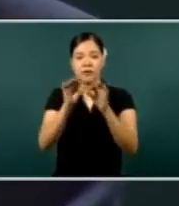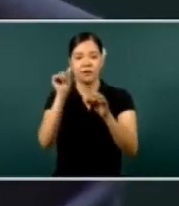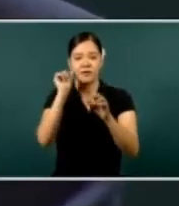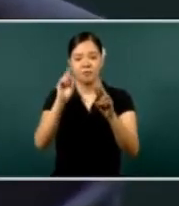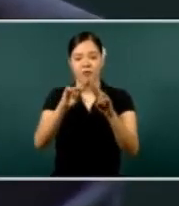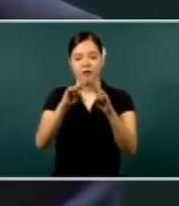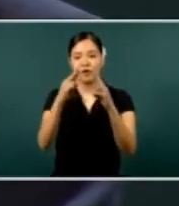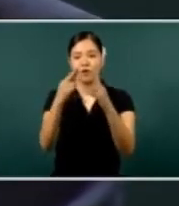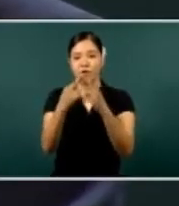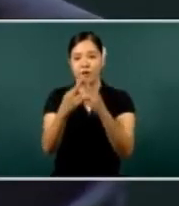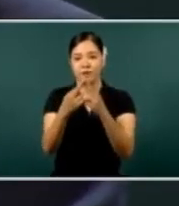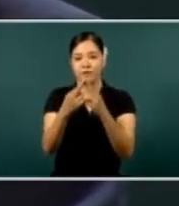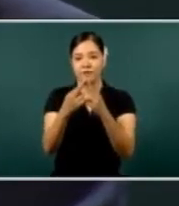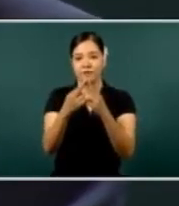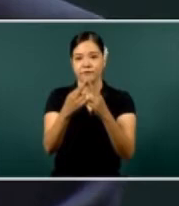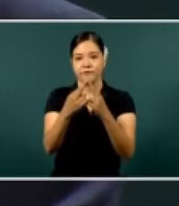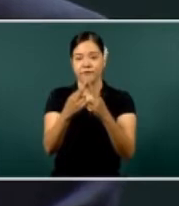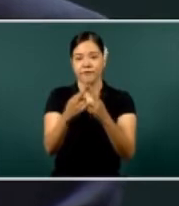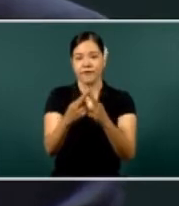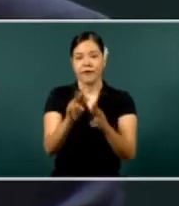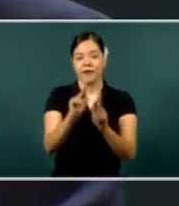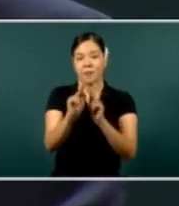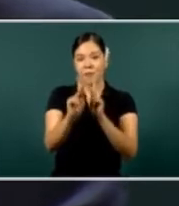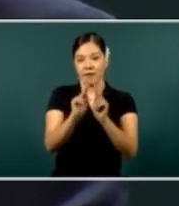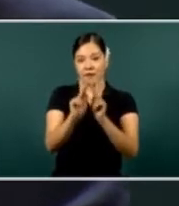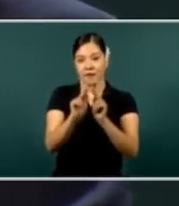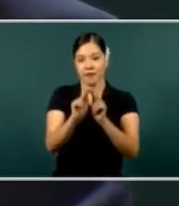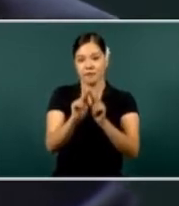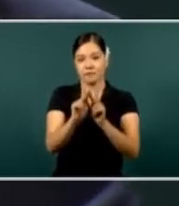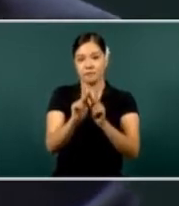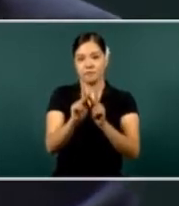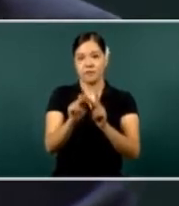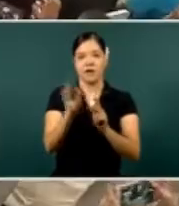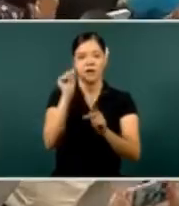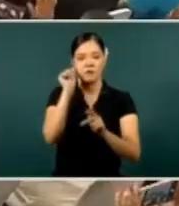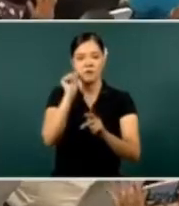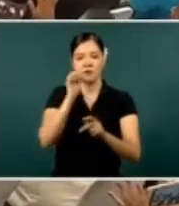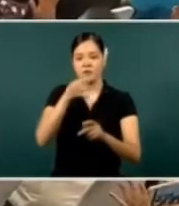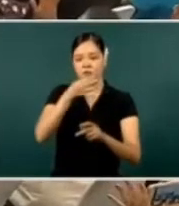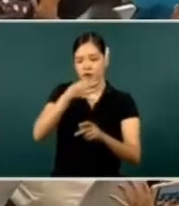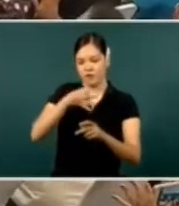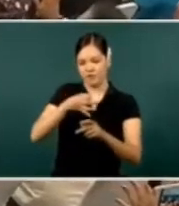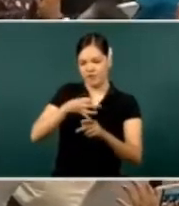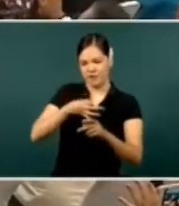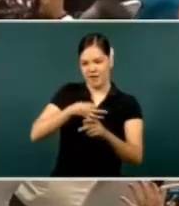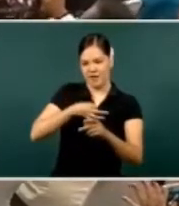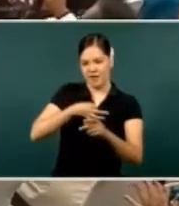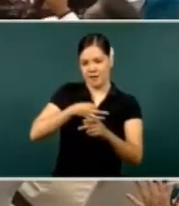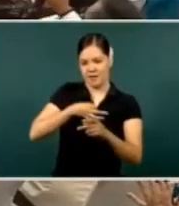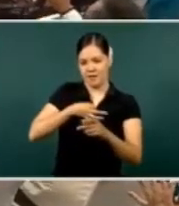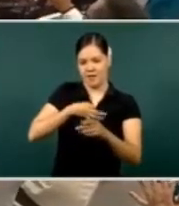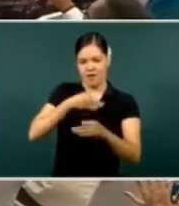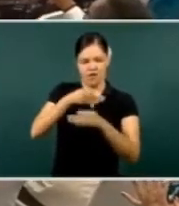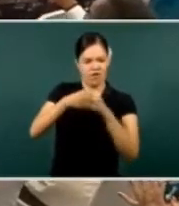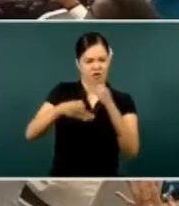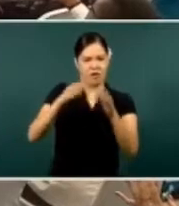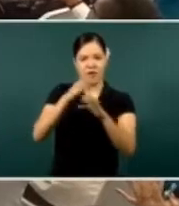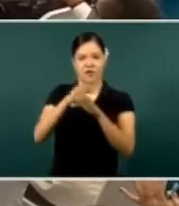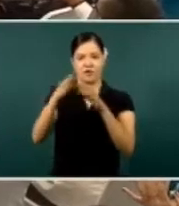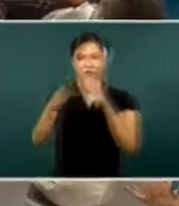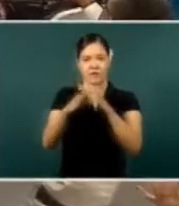And we received the report regarding what